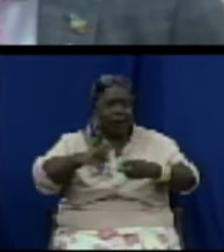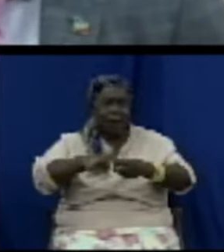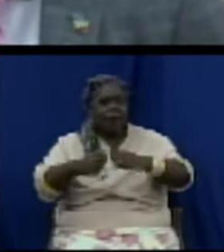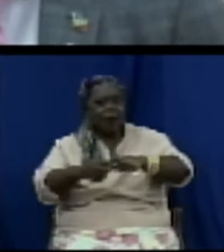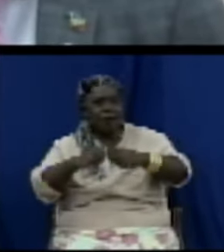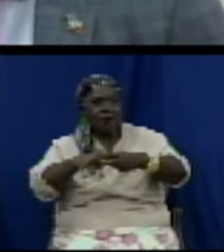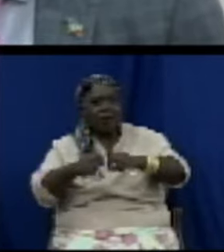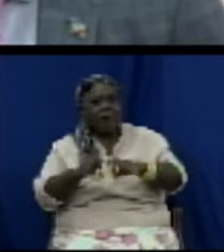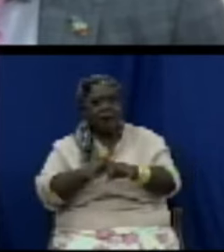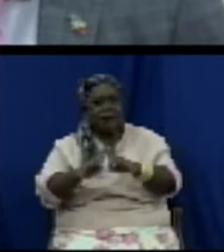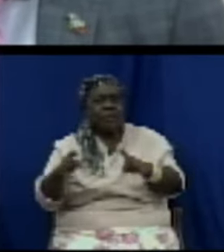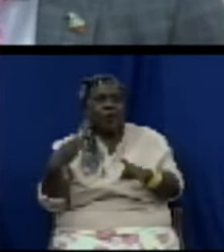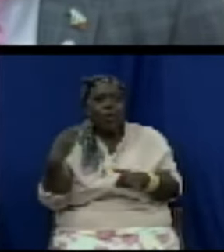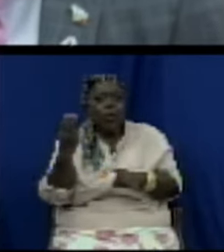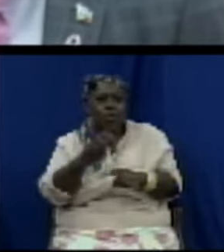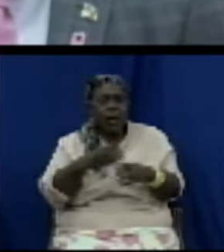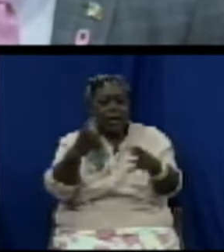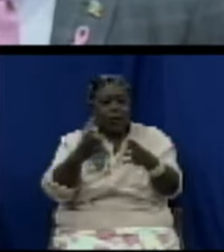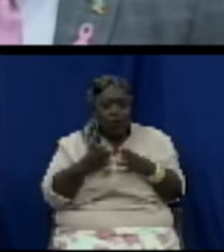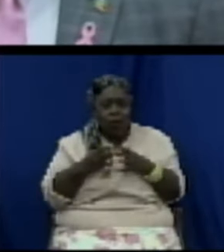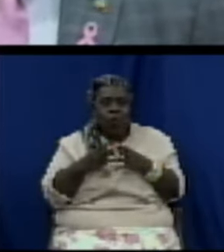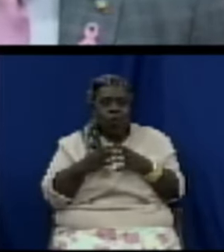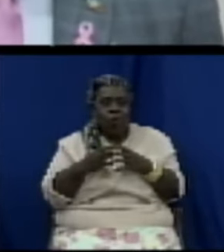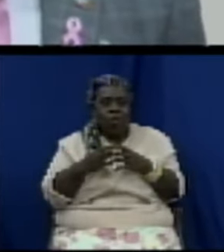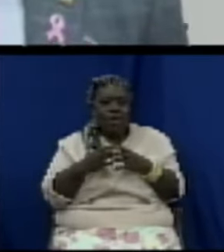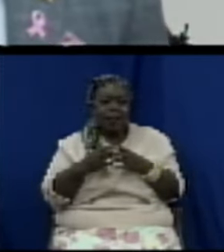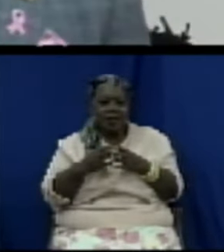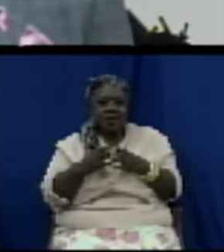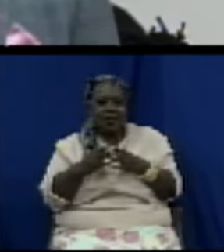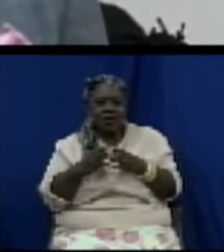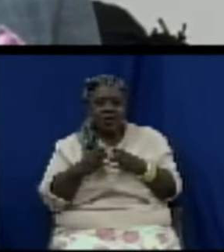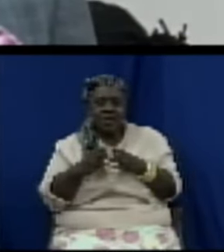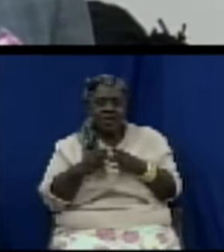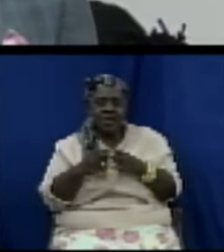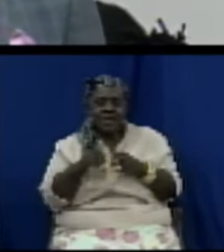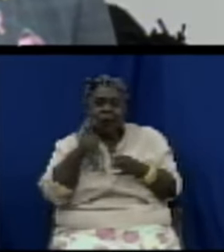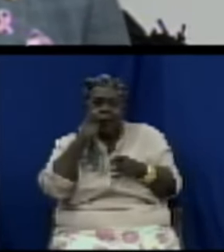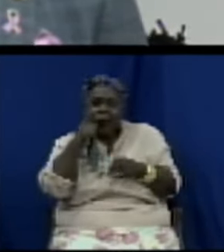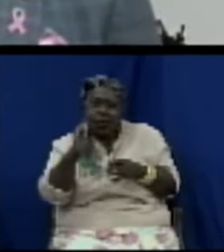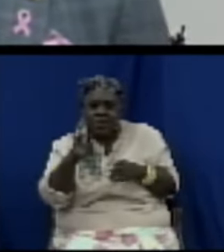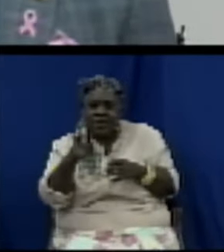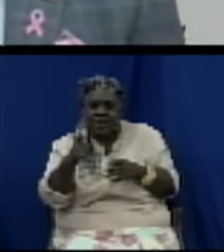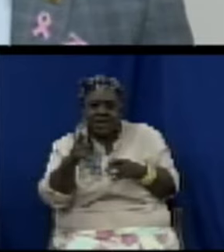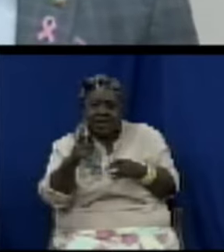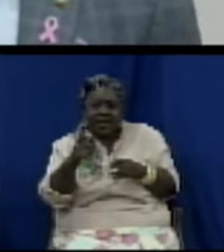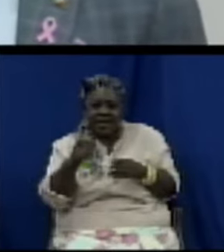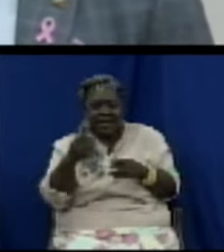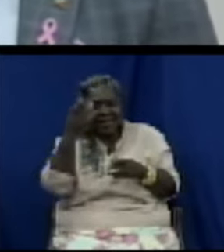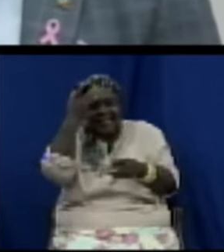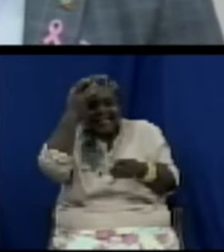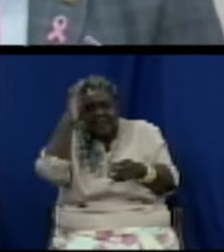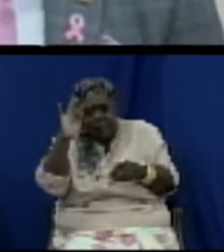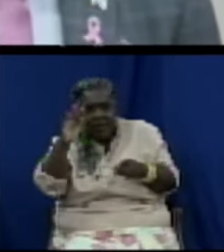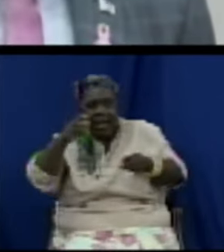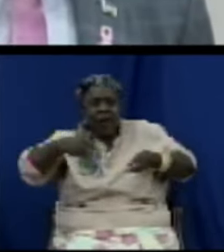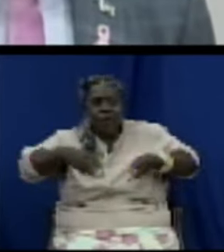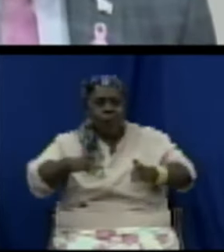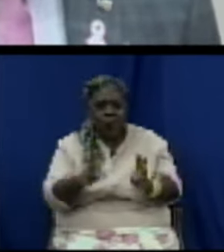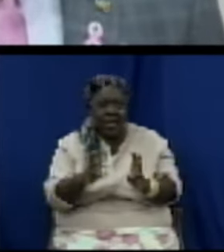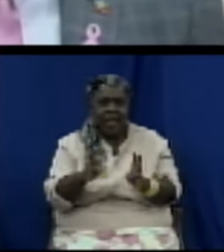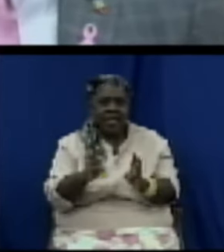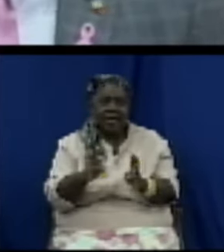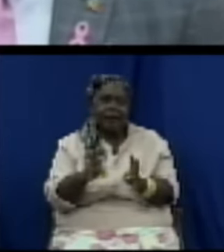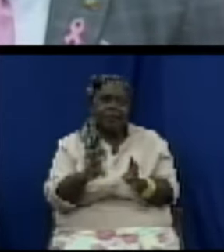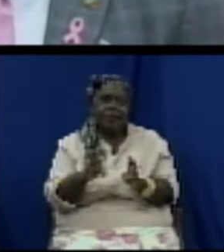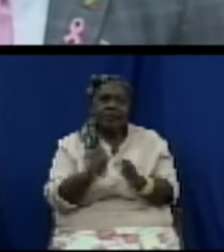region and we are going to take the lead on it. And maybe because I'm a medical doctor by training, it so happened that I understand based on my training,